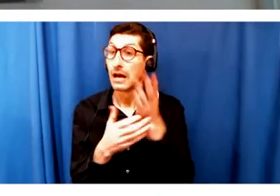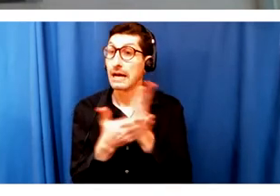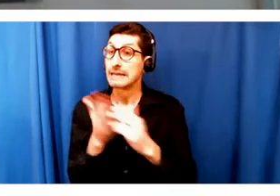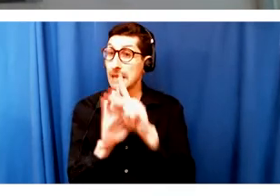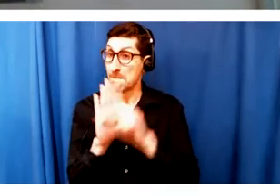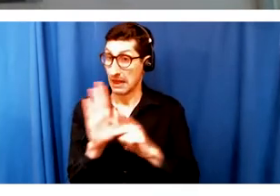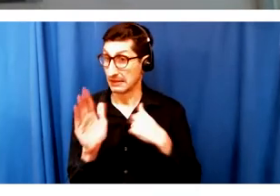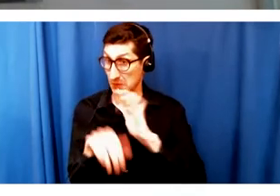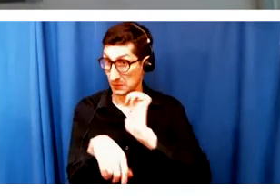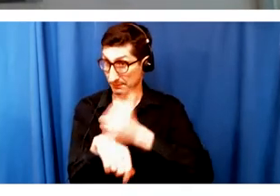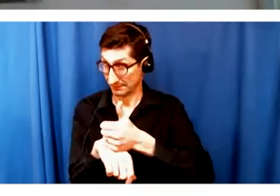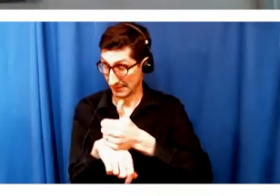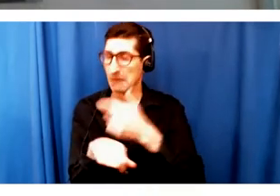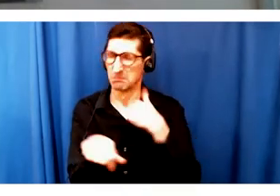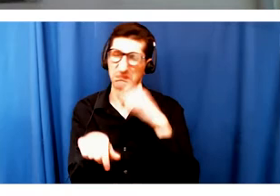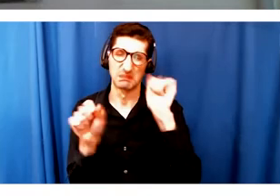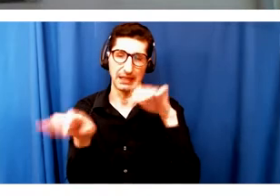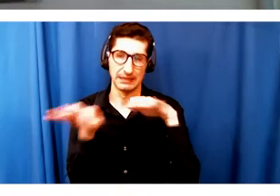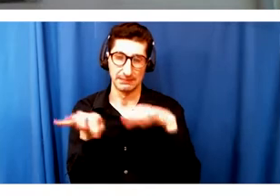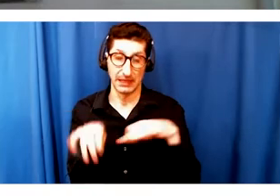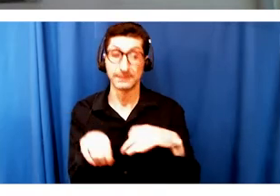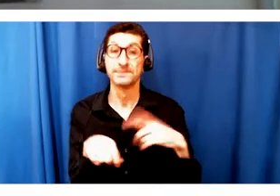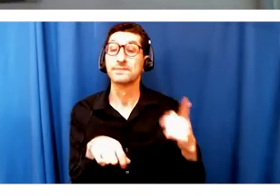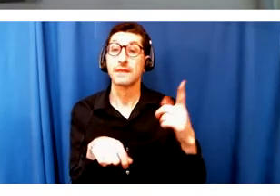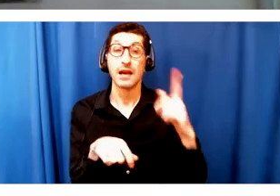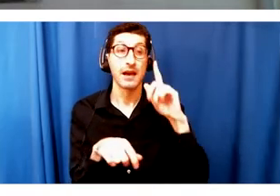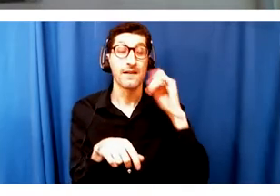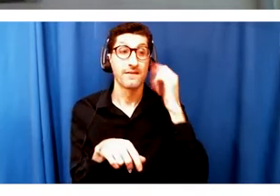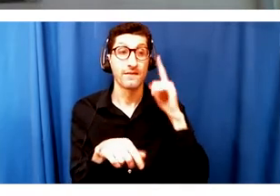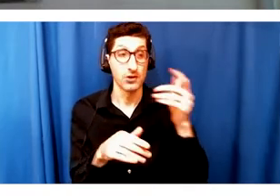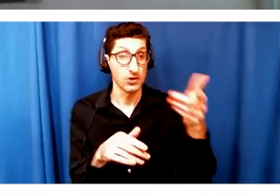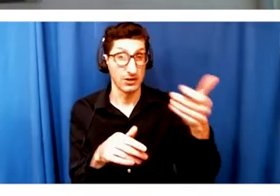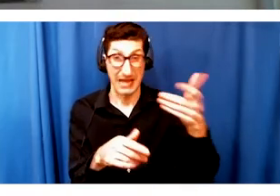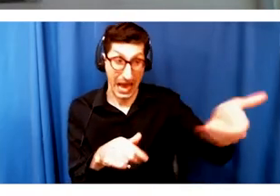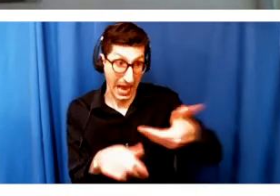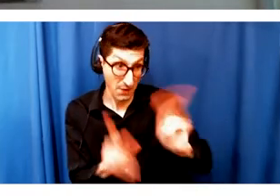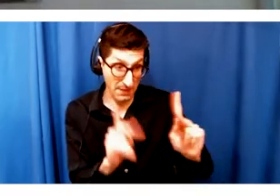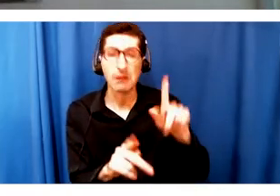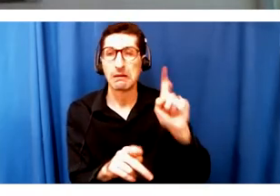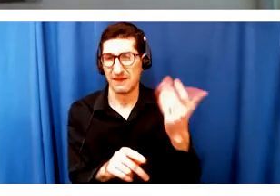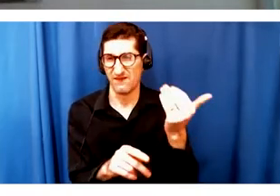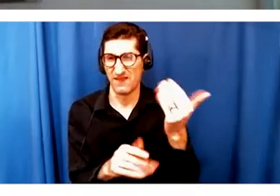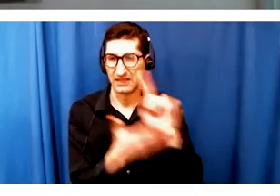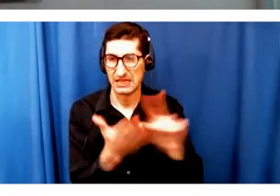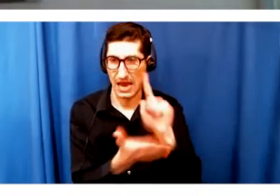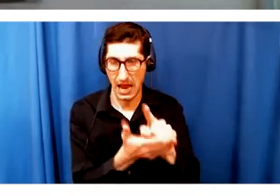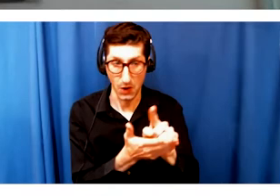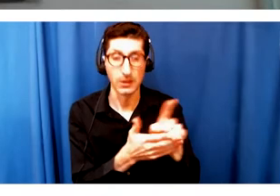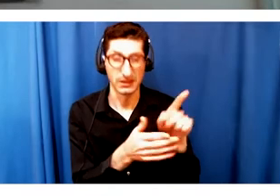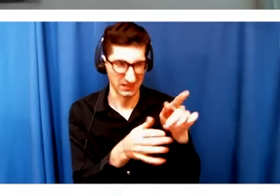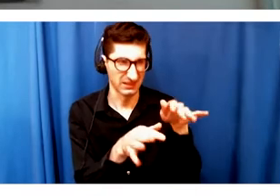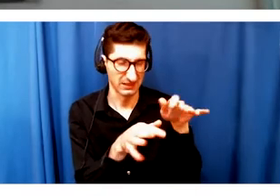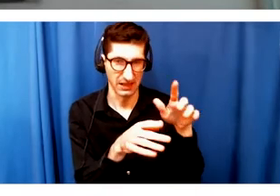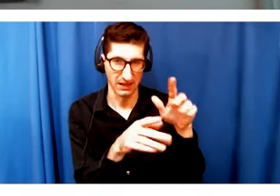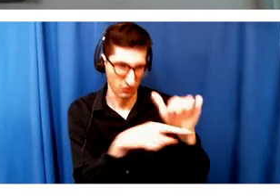15 hours of onboarding for all board and staff. That'll be pared down to a three-hour version for all